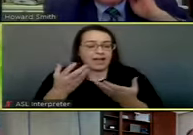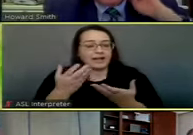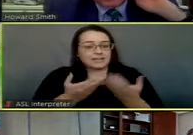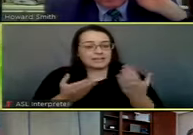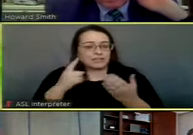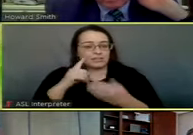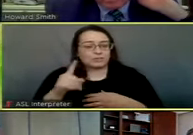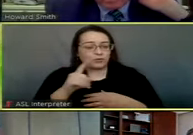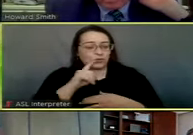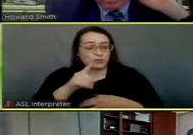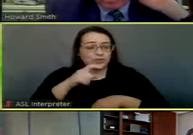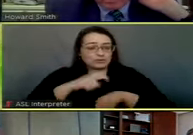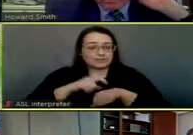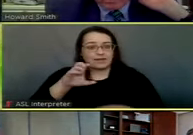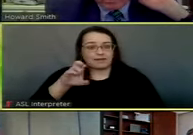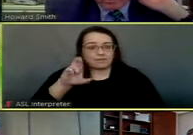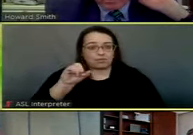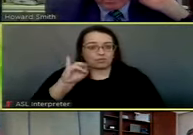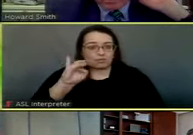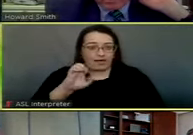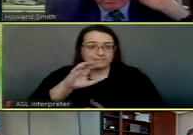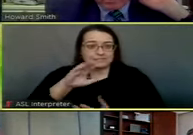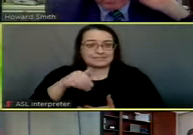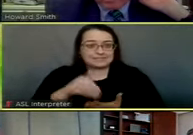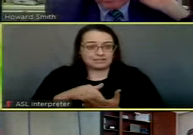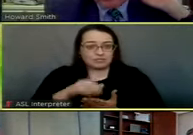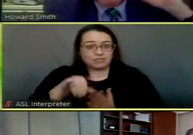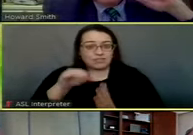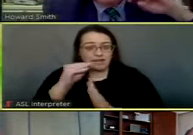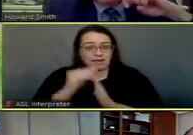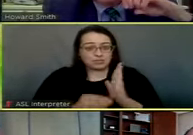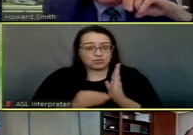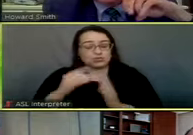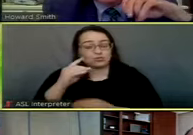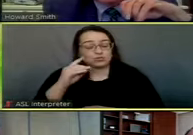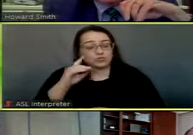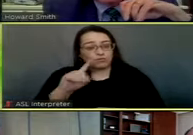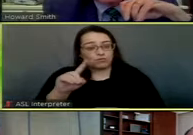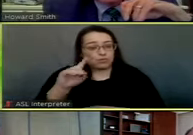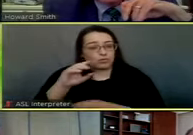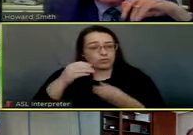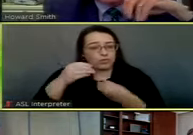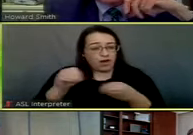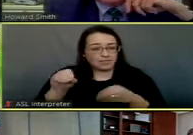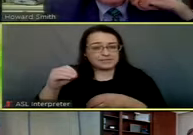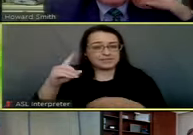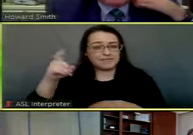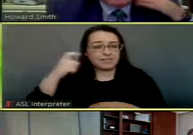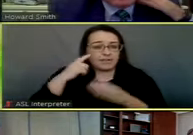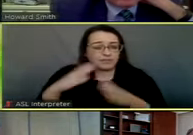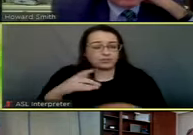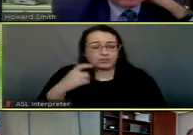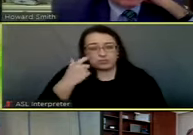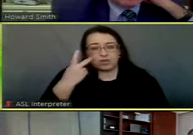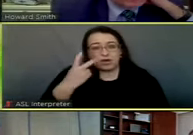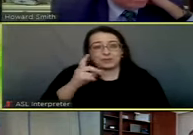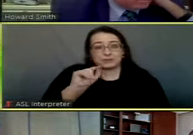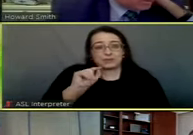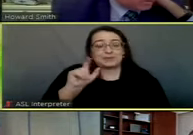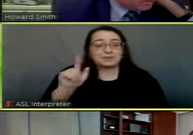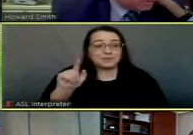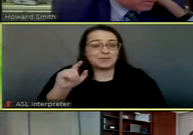regional real-time crime center. It's an application that would be made to the office of the governor. You recently saw an FY21, 2021